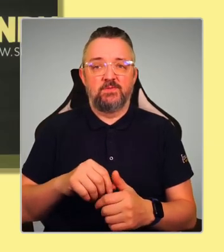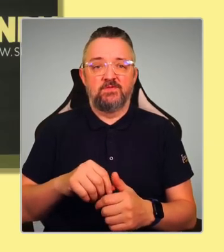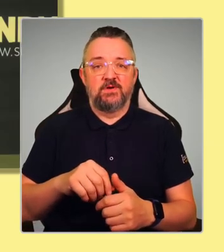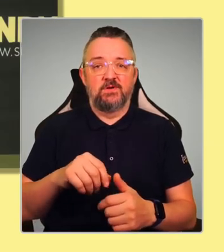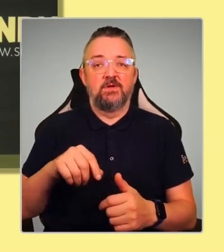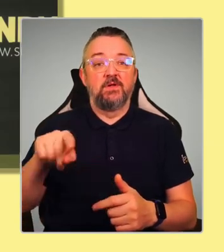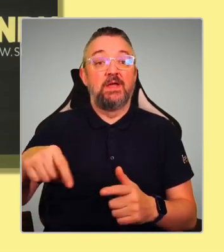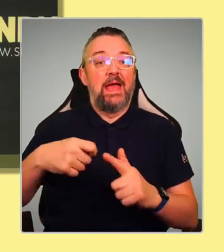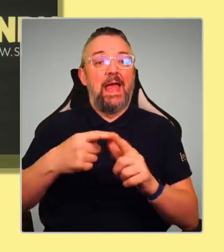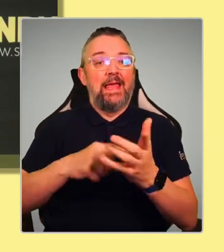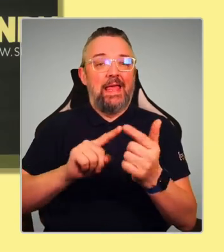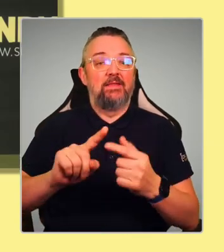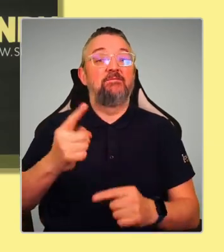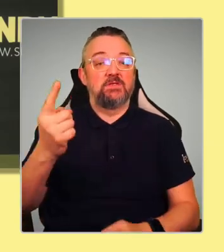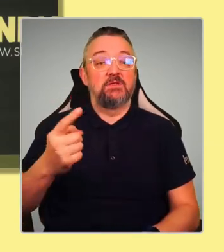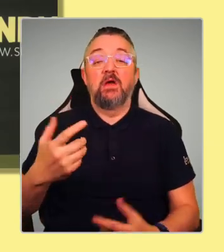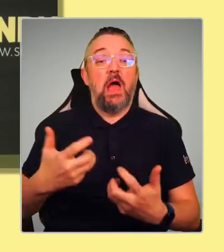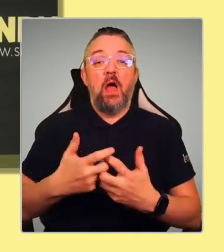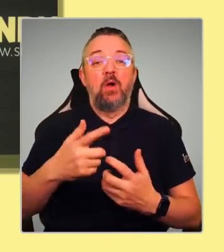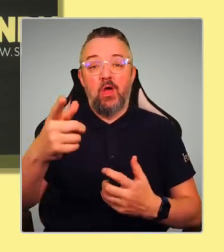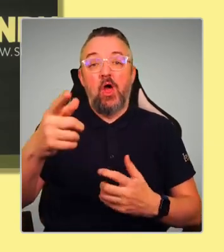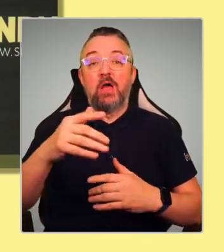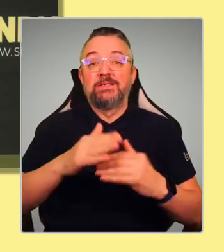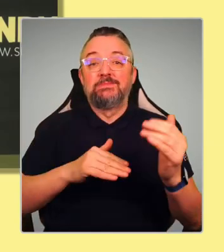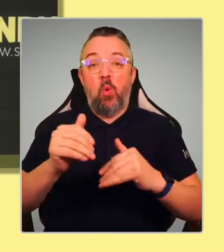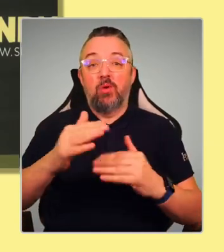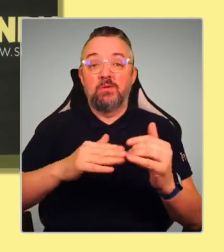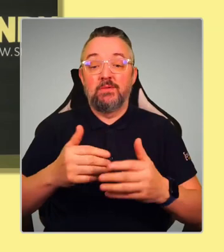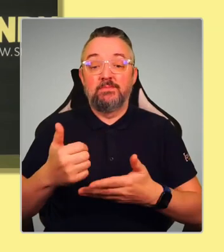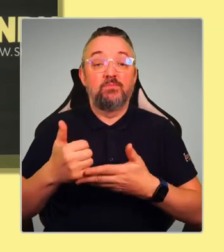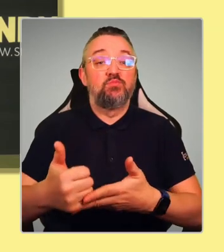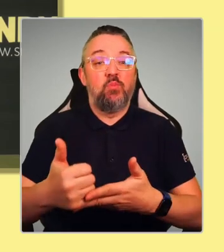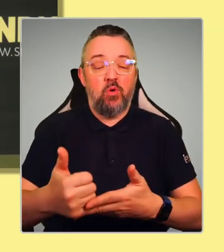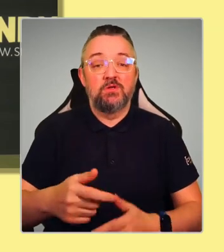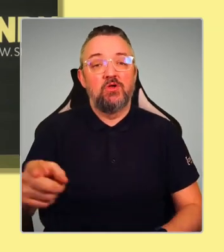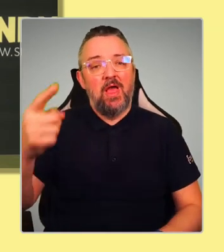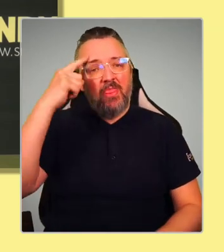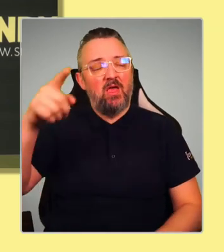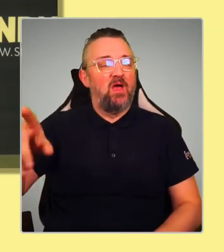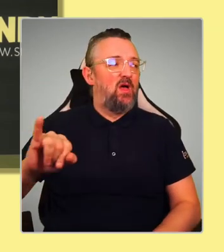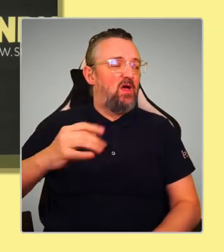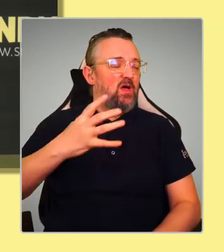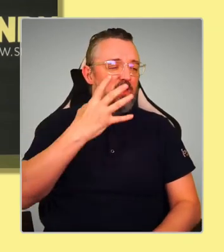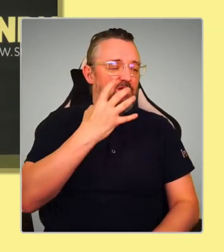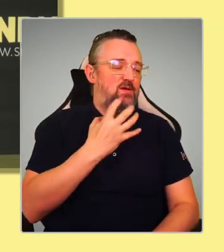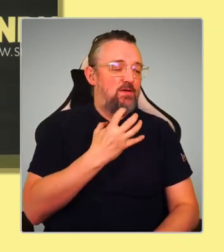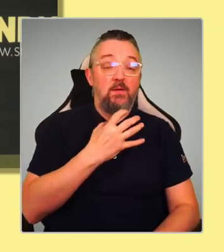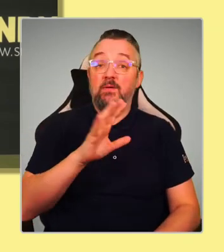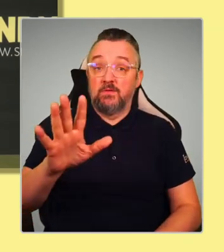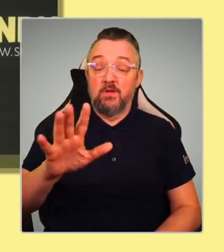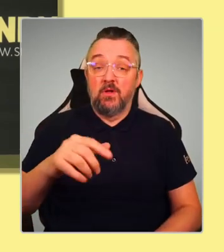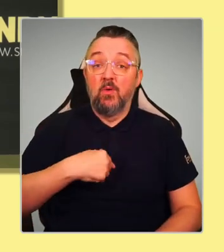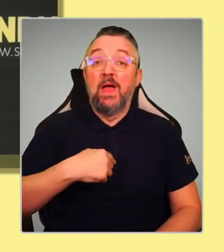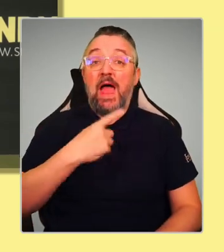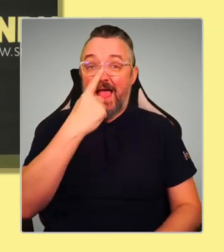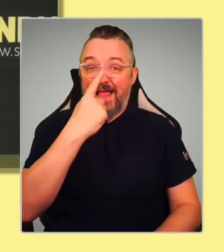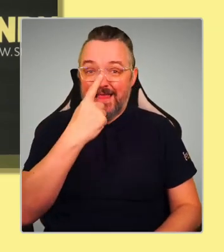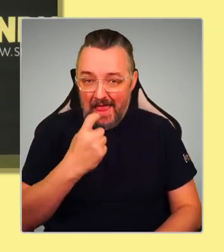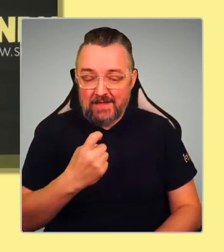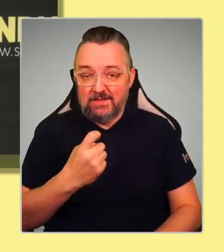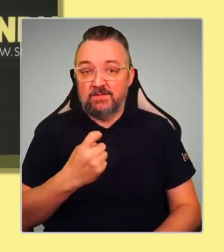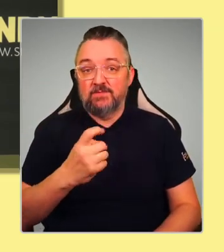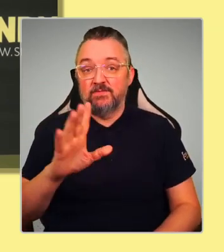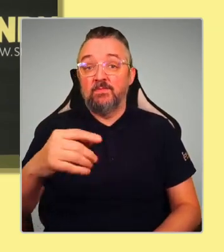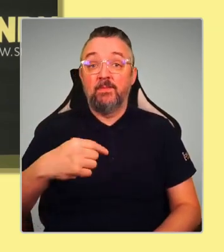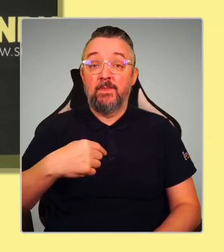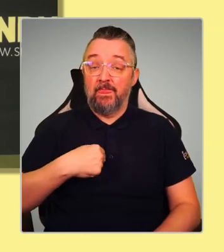By building up support. And before you groan that that's a gradualist approach, I think we can. You know, I believe